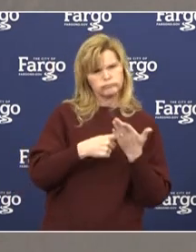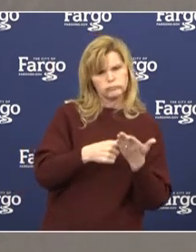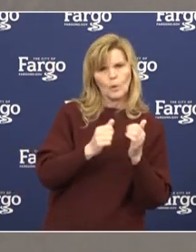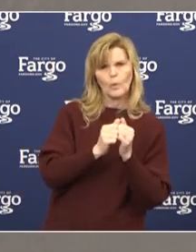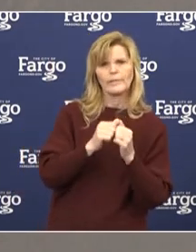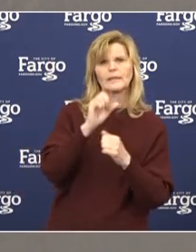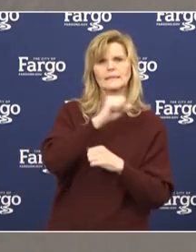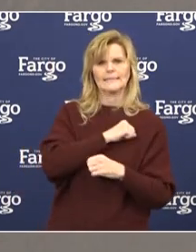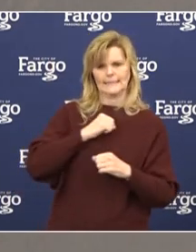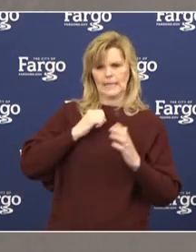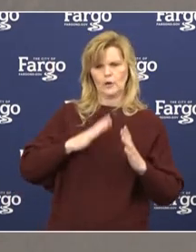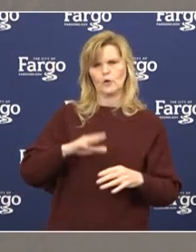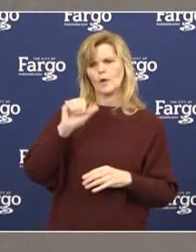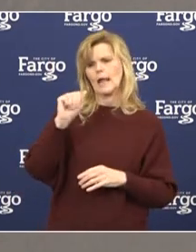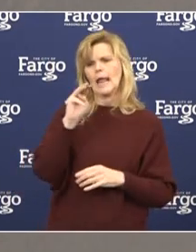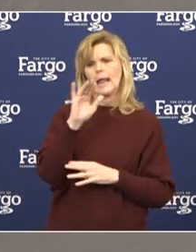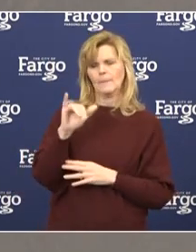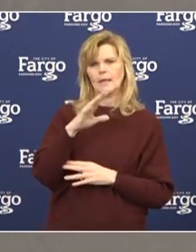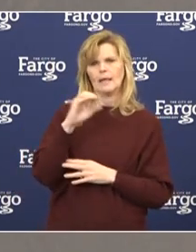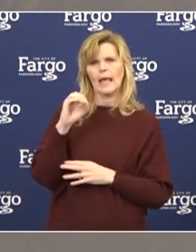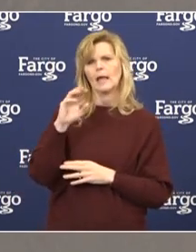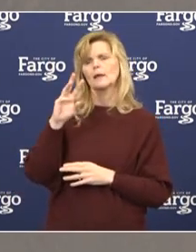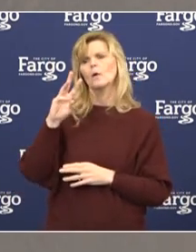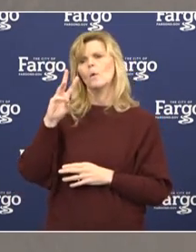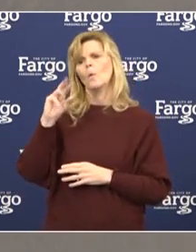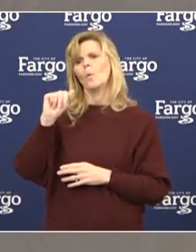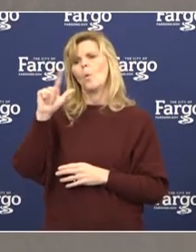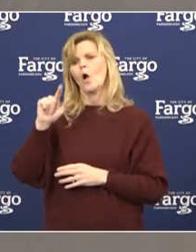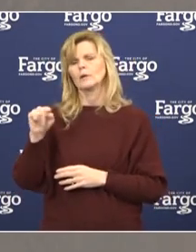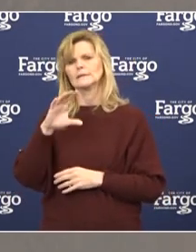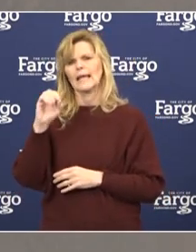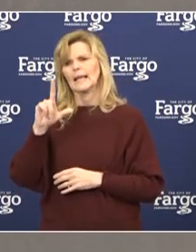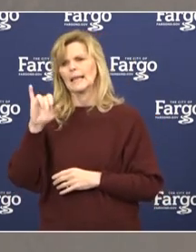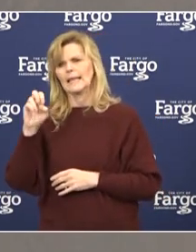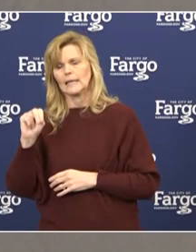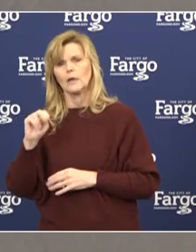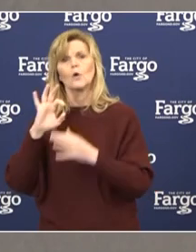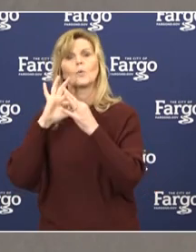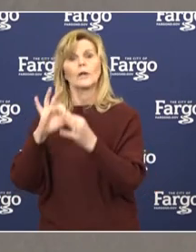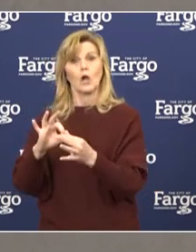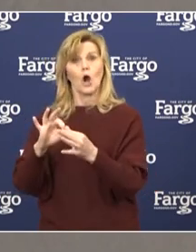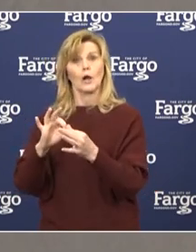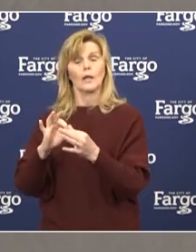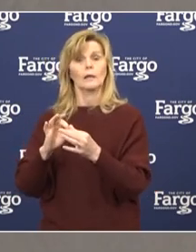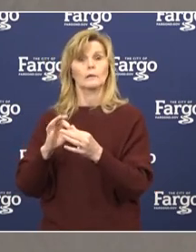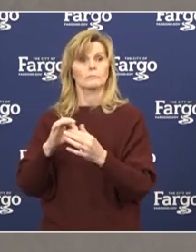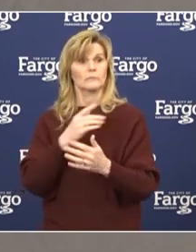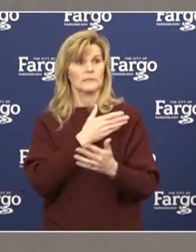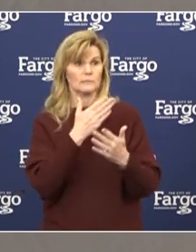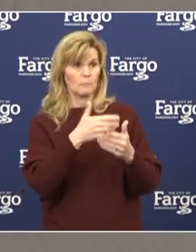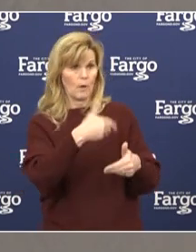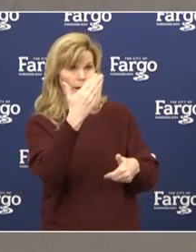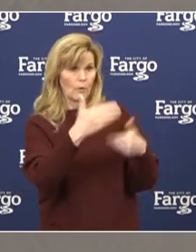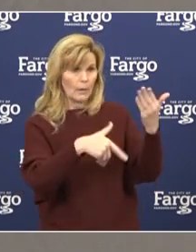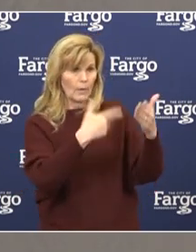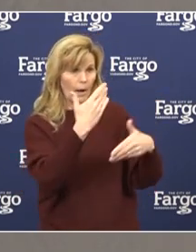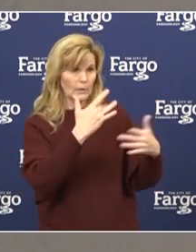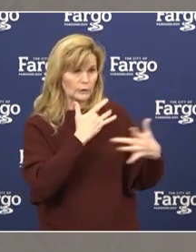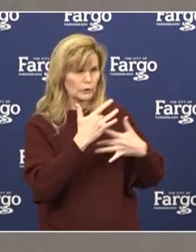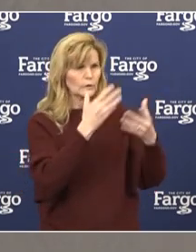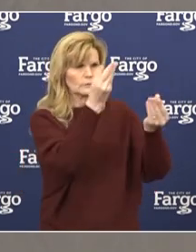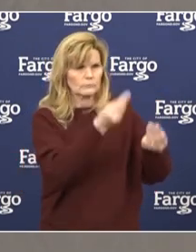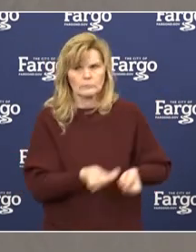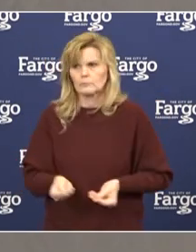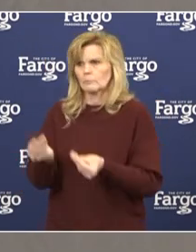Amy, Representative Lean, and Governor Walz this morning about the concerns that people have brought up about